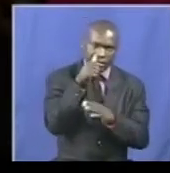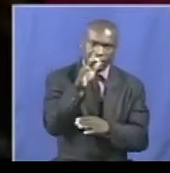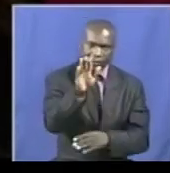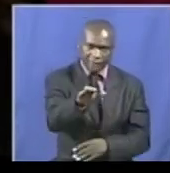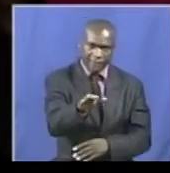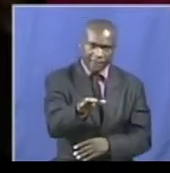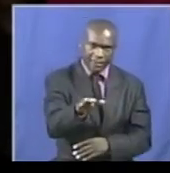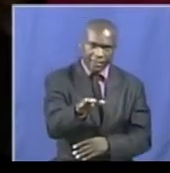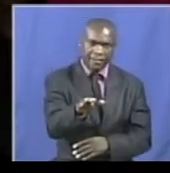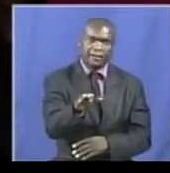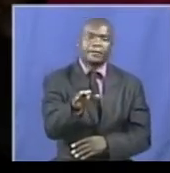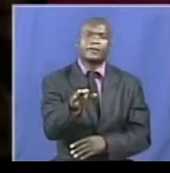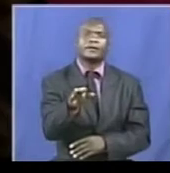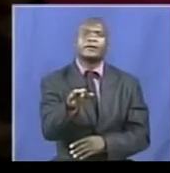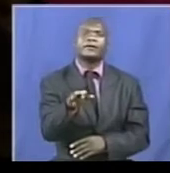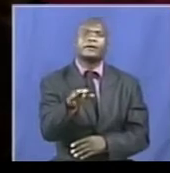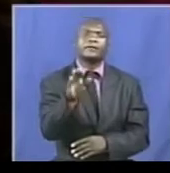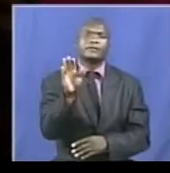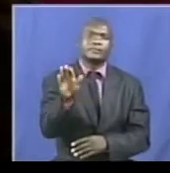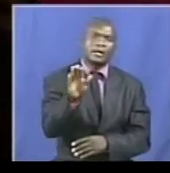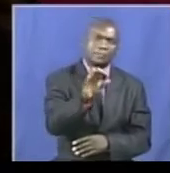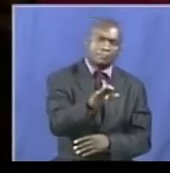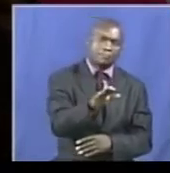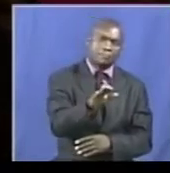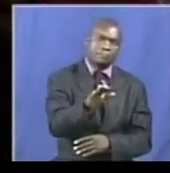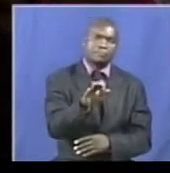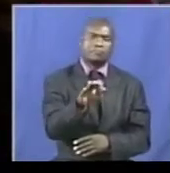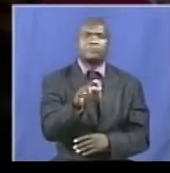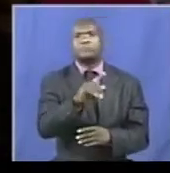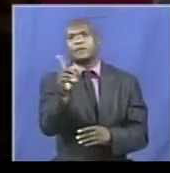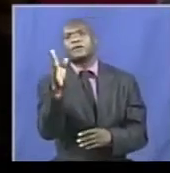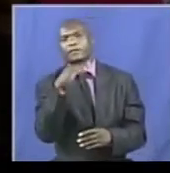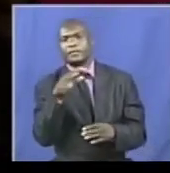They went. And they said, no,